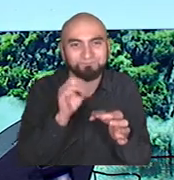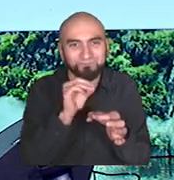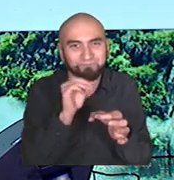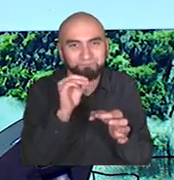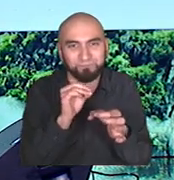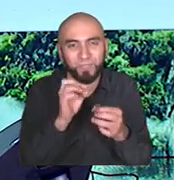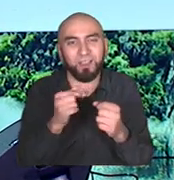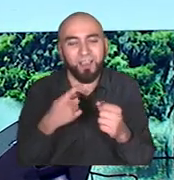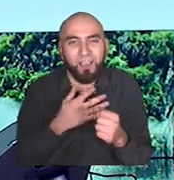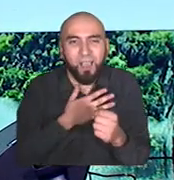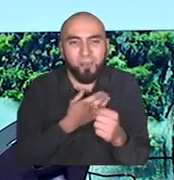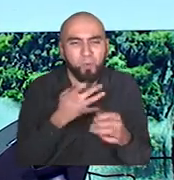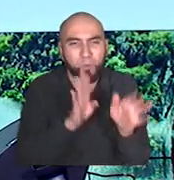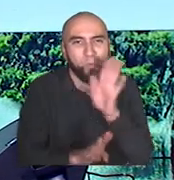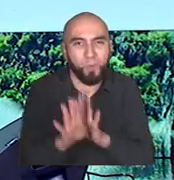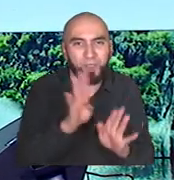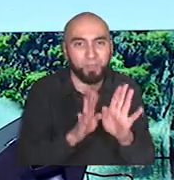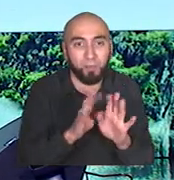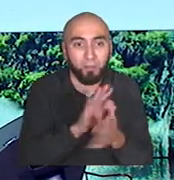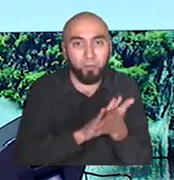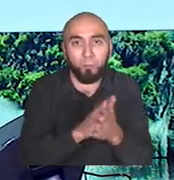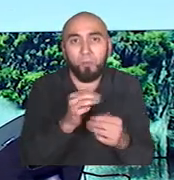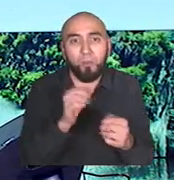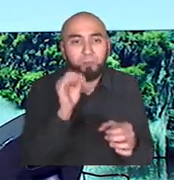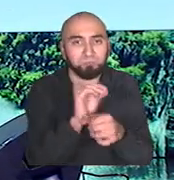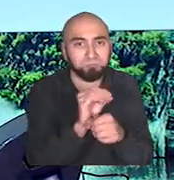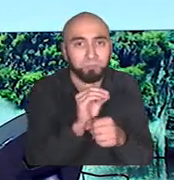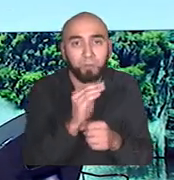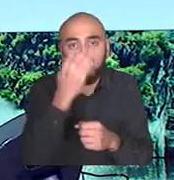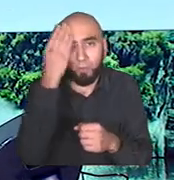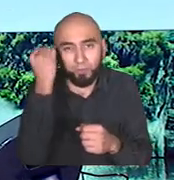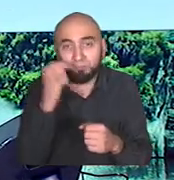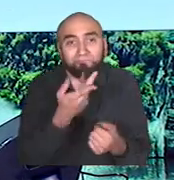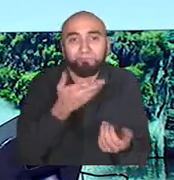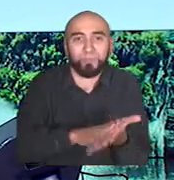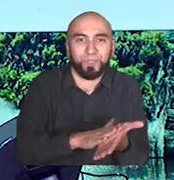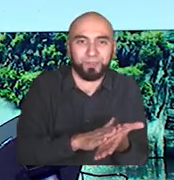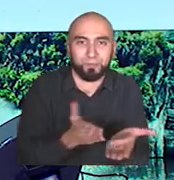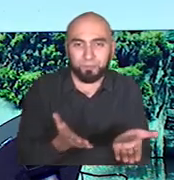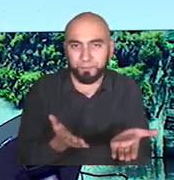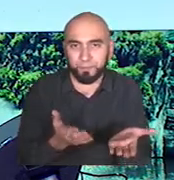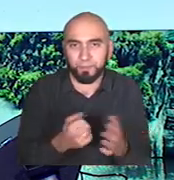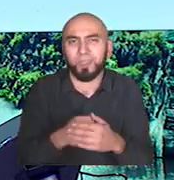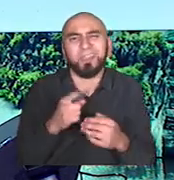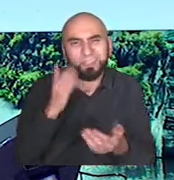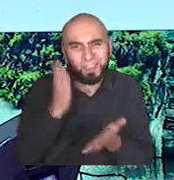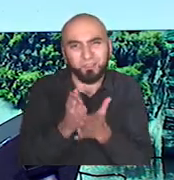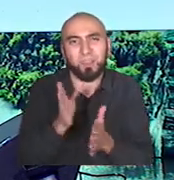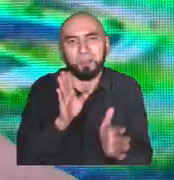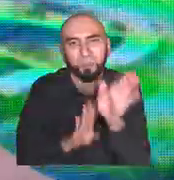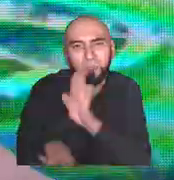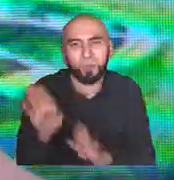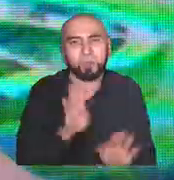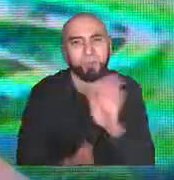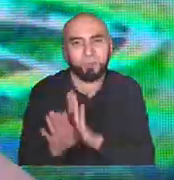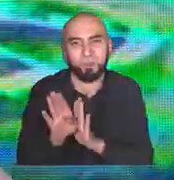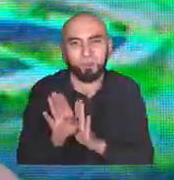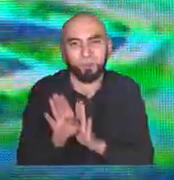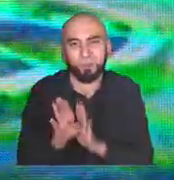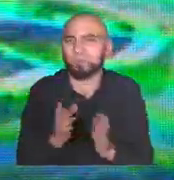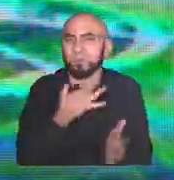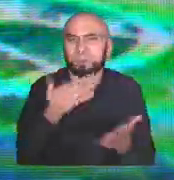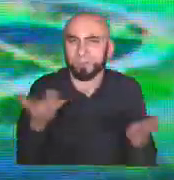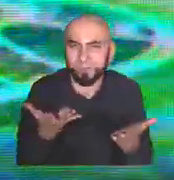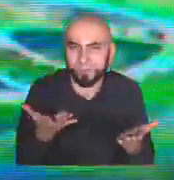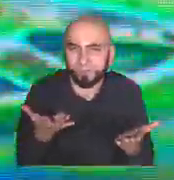We loved the Roomba because it's not very smart. We have to take care of it. Because the assumption is that you don't have a